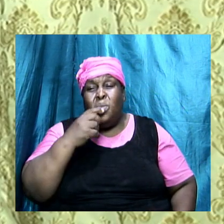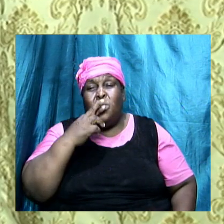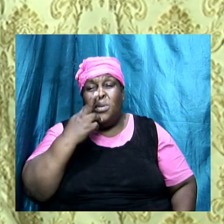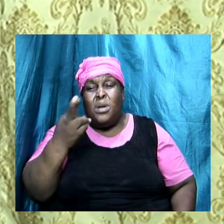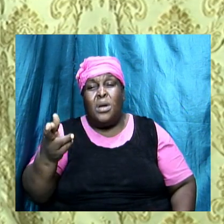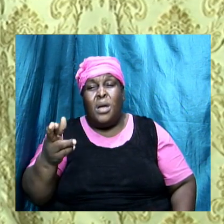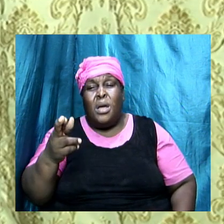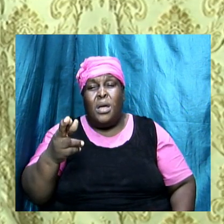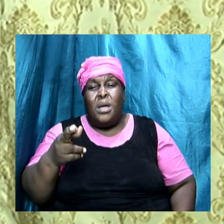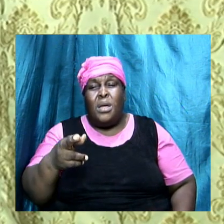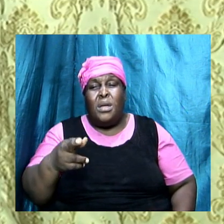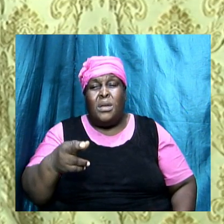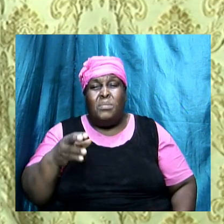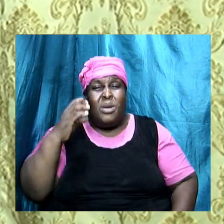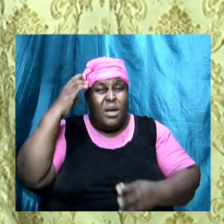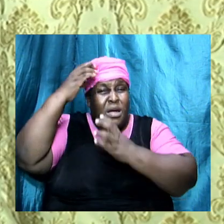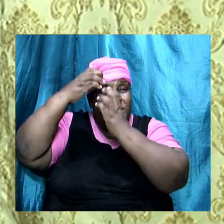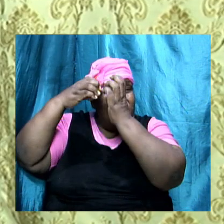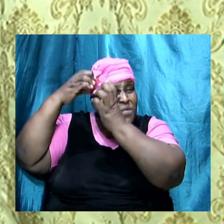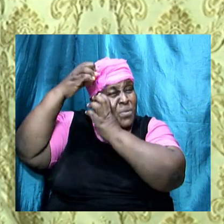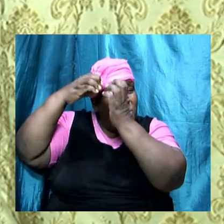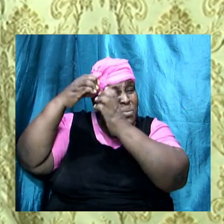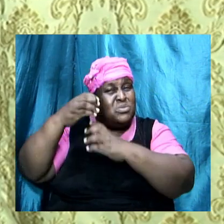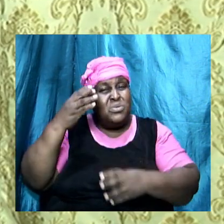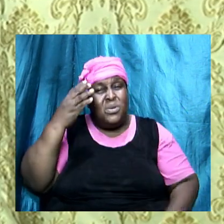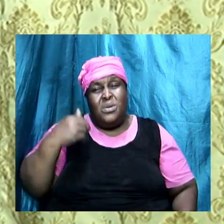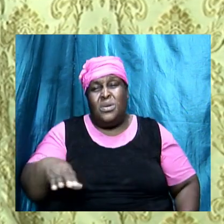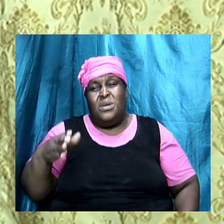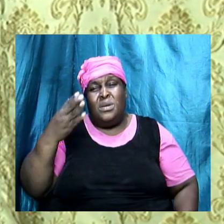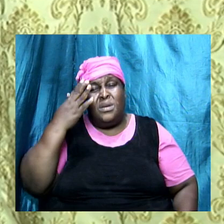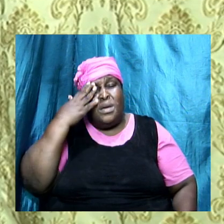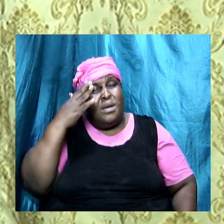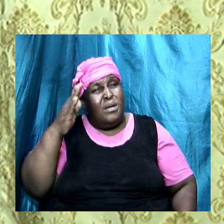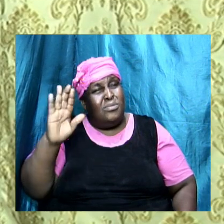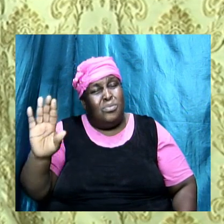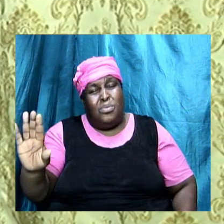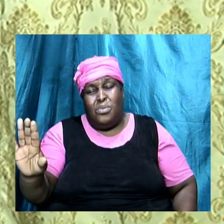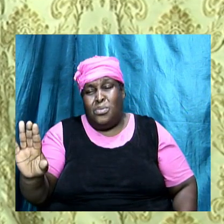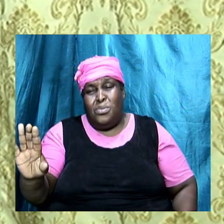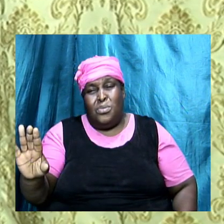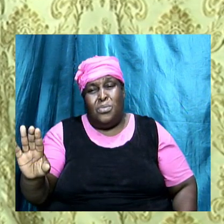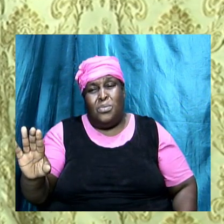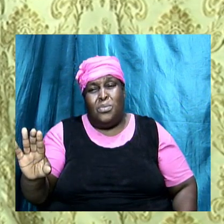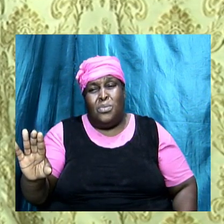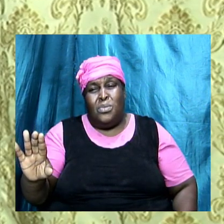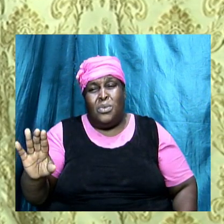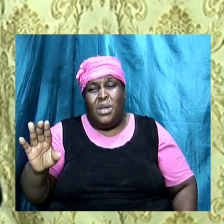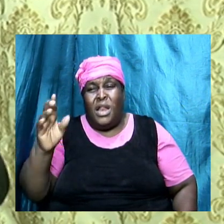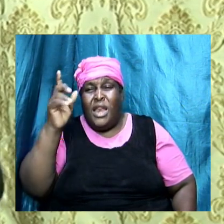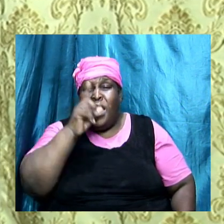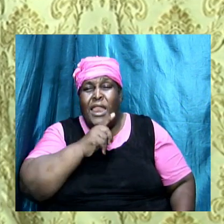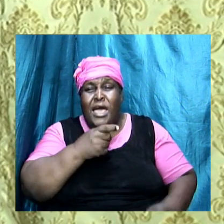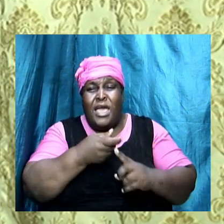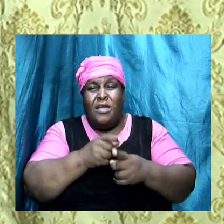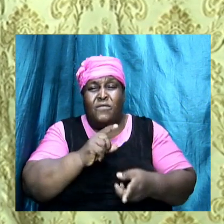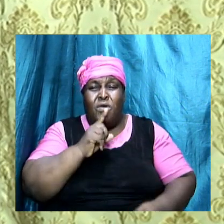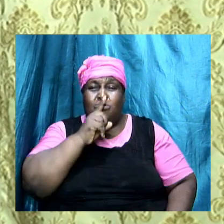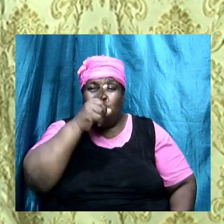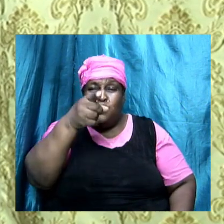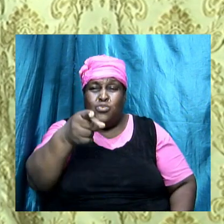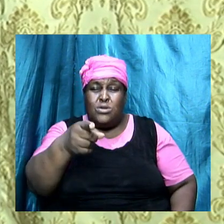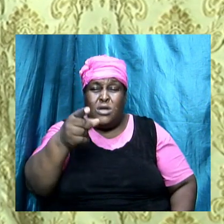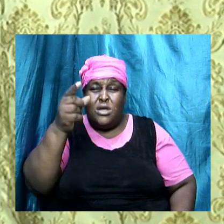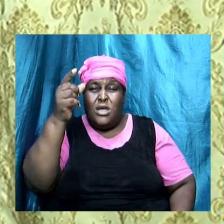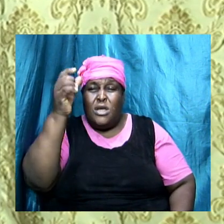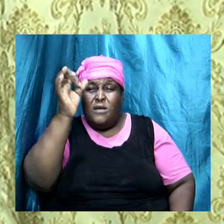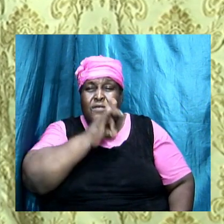they cannot recognize even when they see it they don't know a lie from the truth because of false prophets and